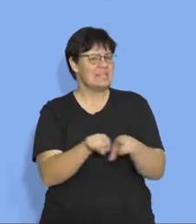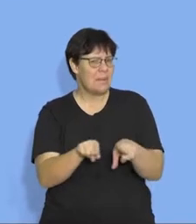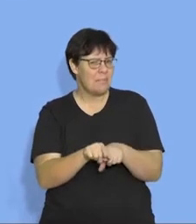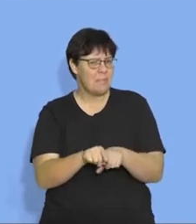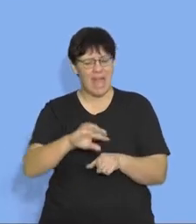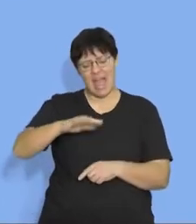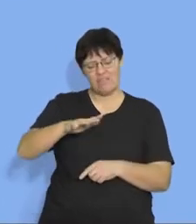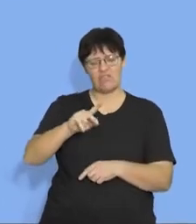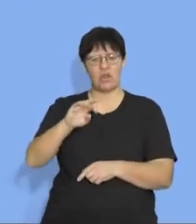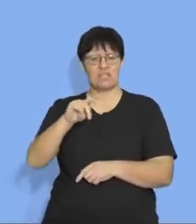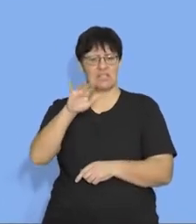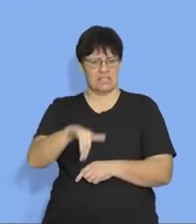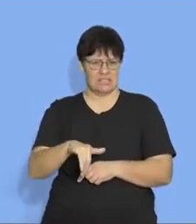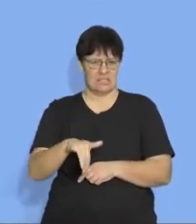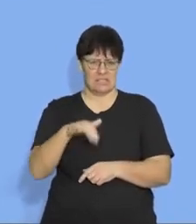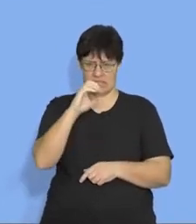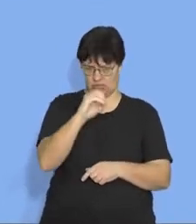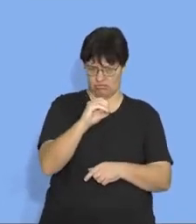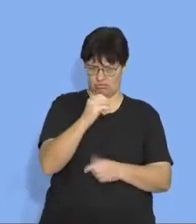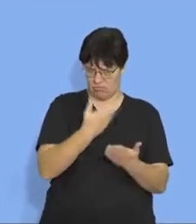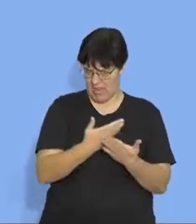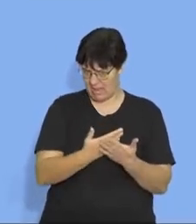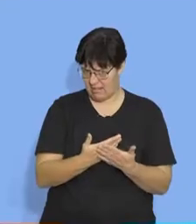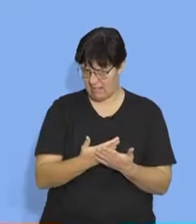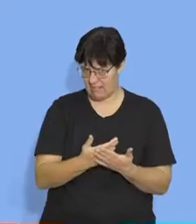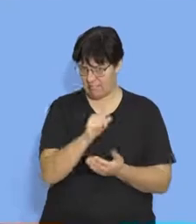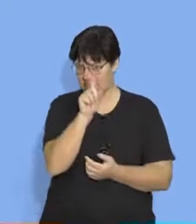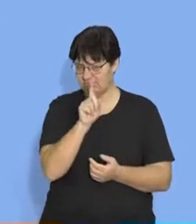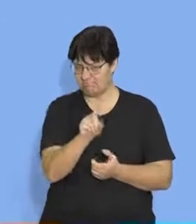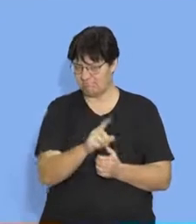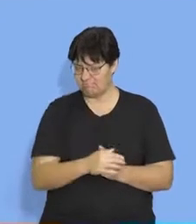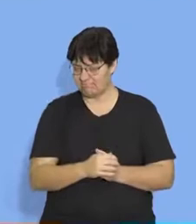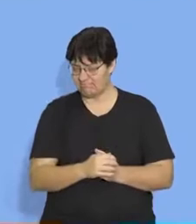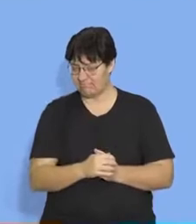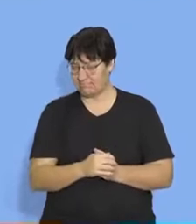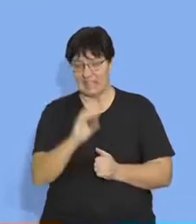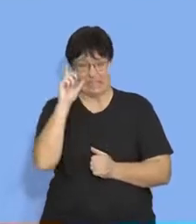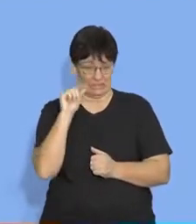of zero? Hmm, that's an interesting question.